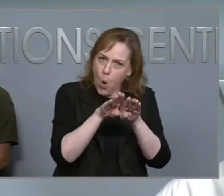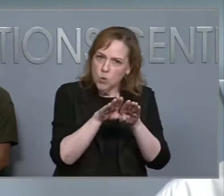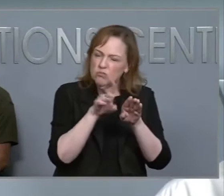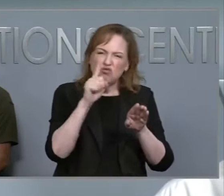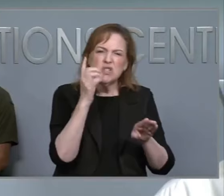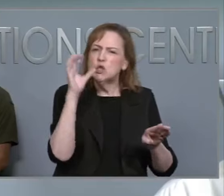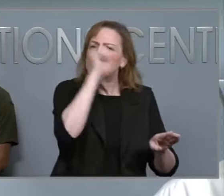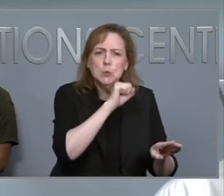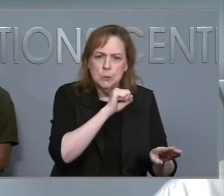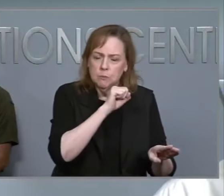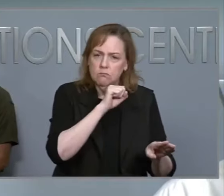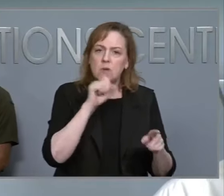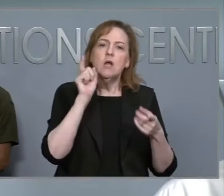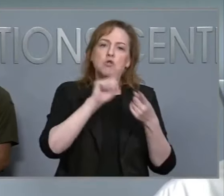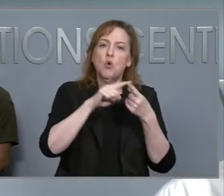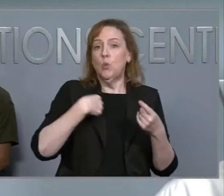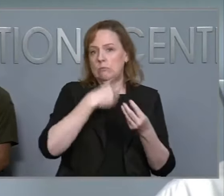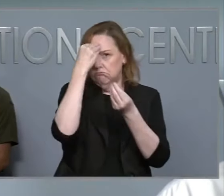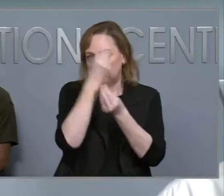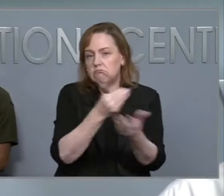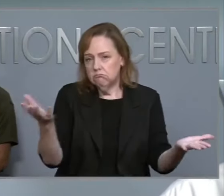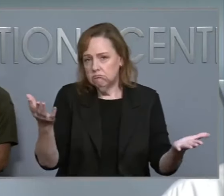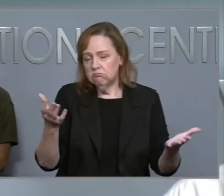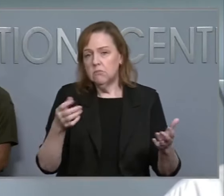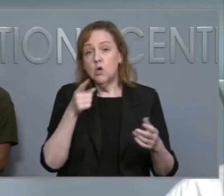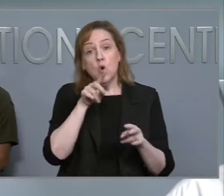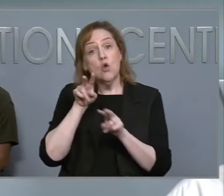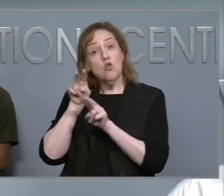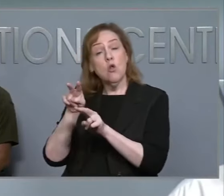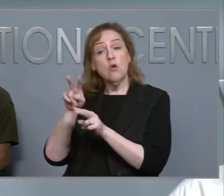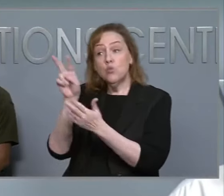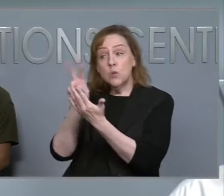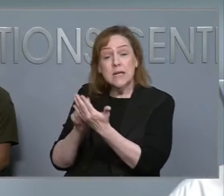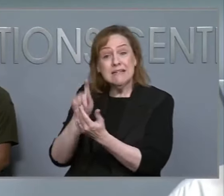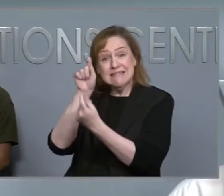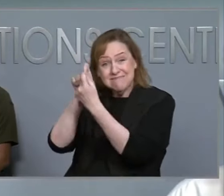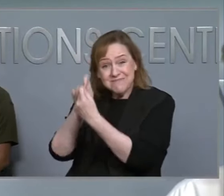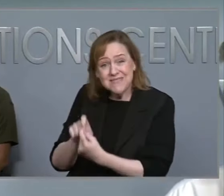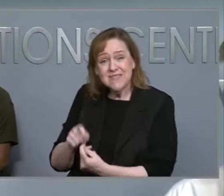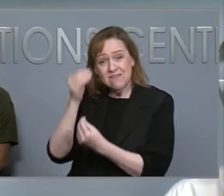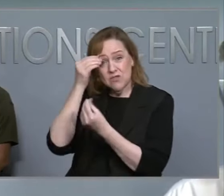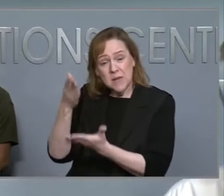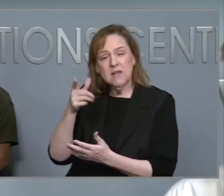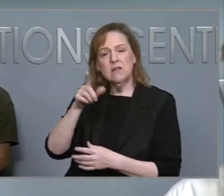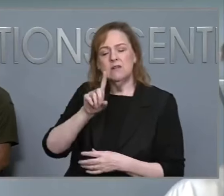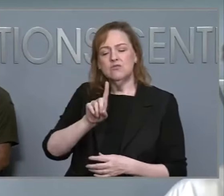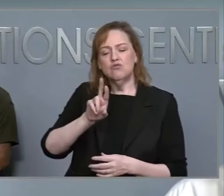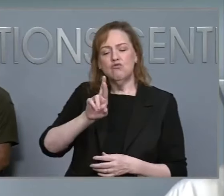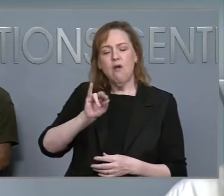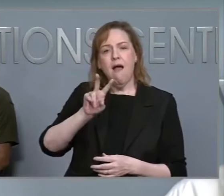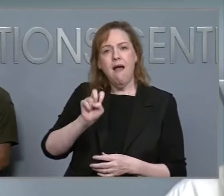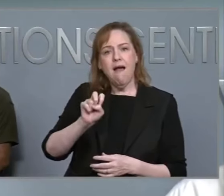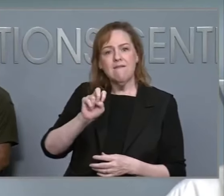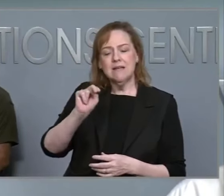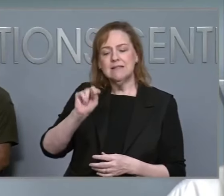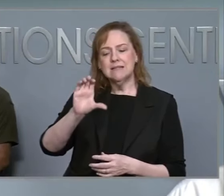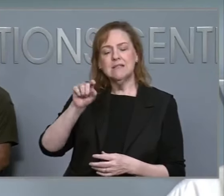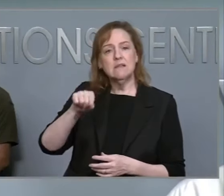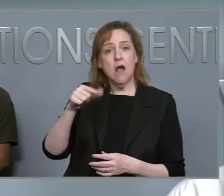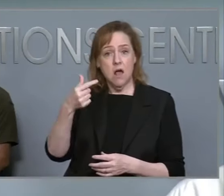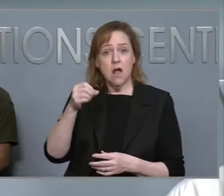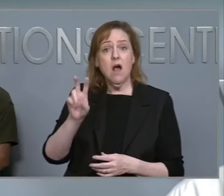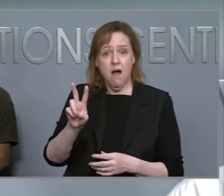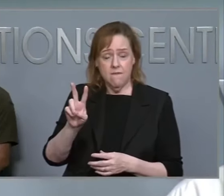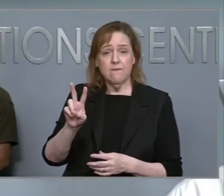additional drive information and road closure details at DriveNC.gov, and as our crews continue to respond to